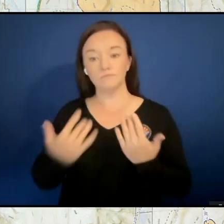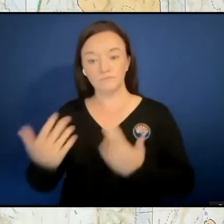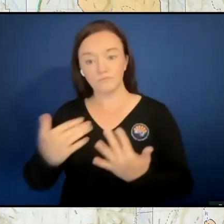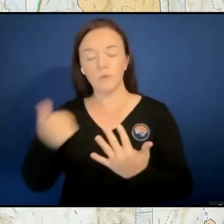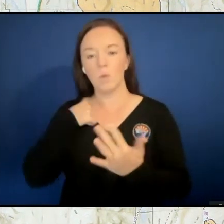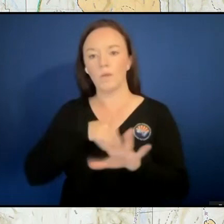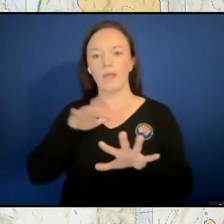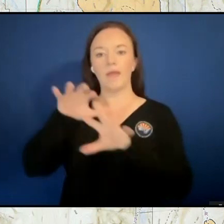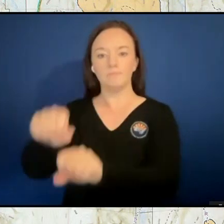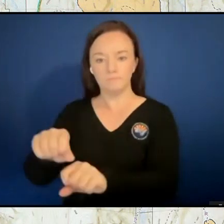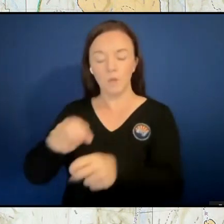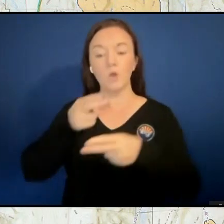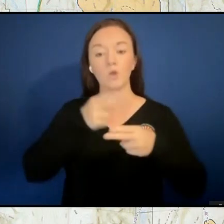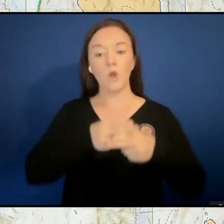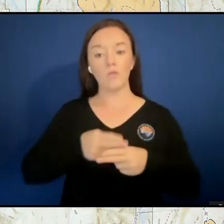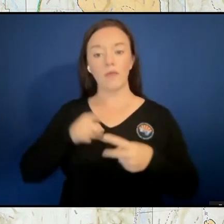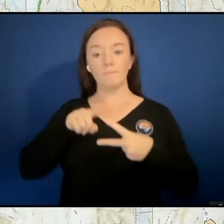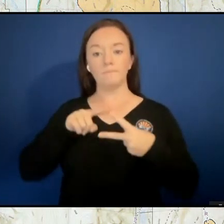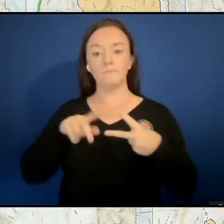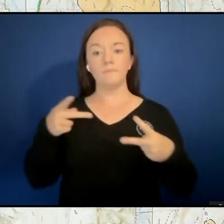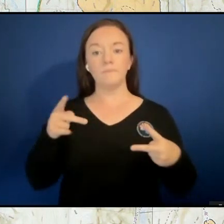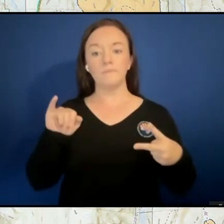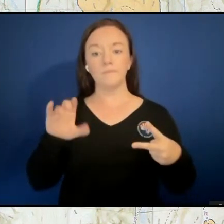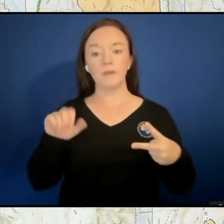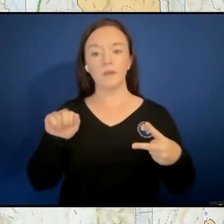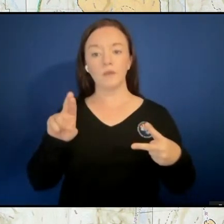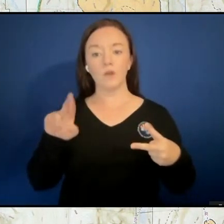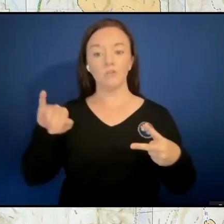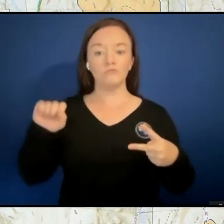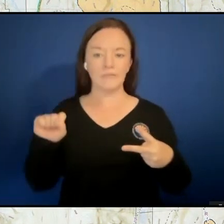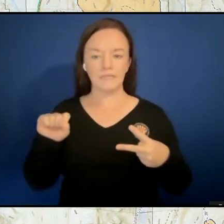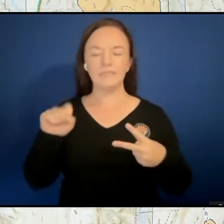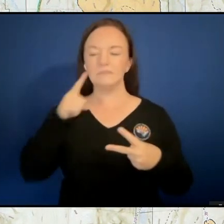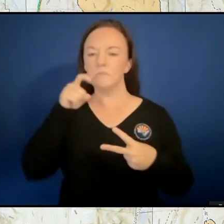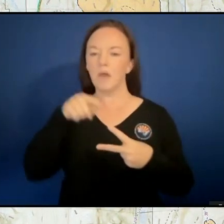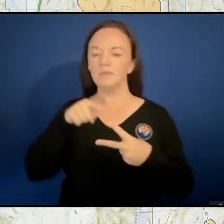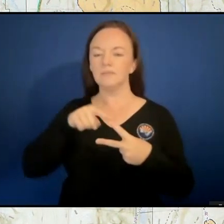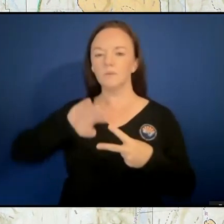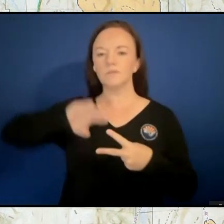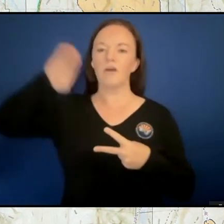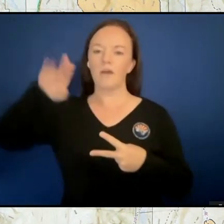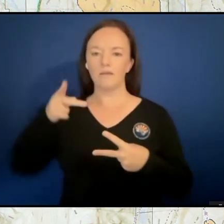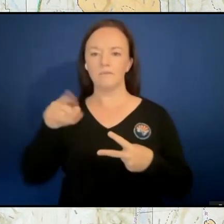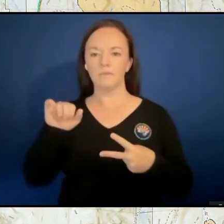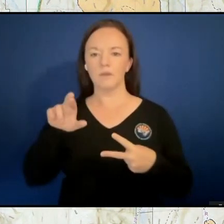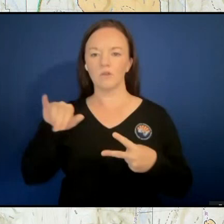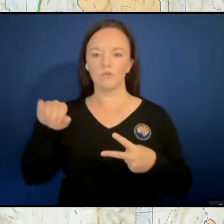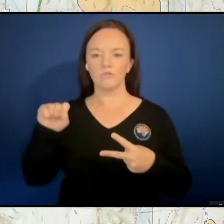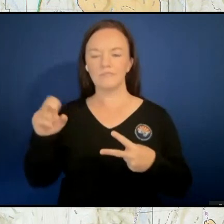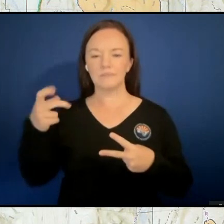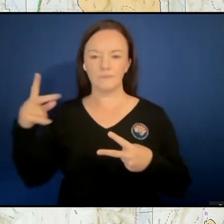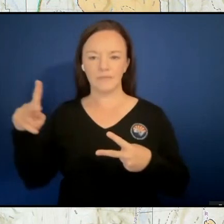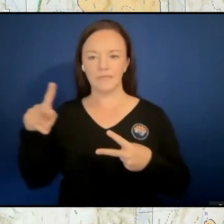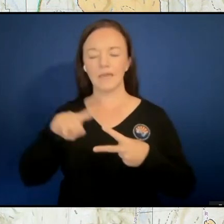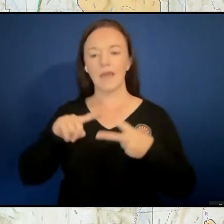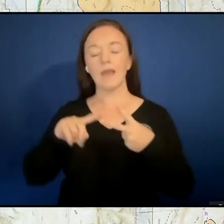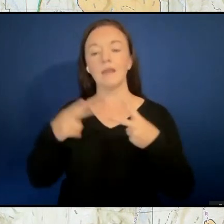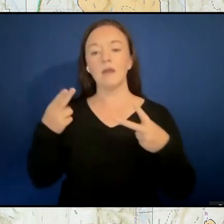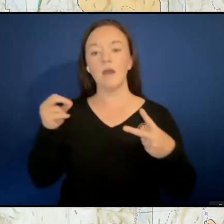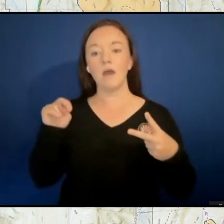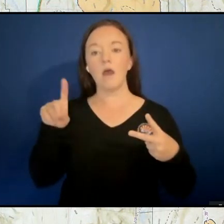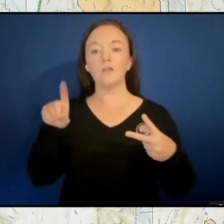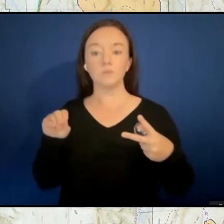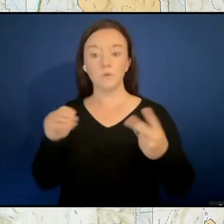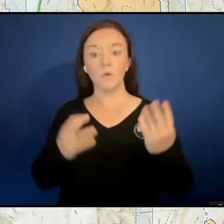fires were named the Picarese, because it was on the side of Picarese Peak, and the Hondo Fire. And both of those fires, I'm pleased to report, are